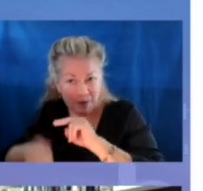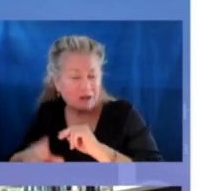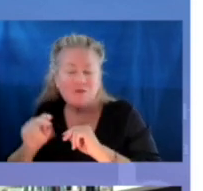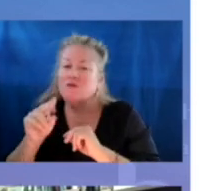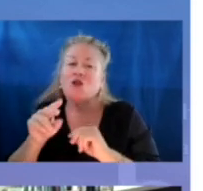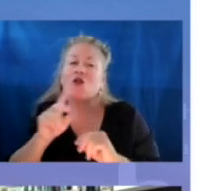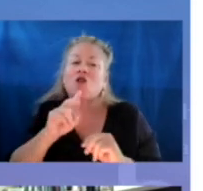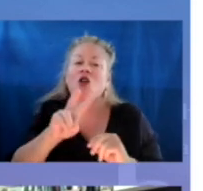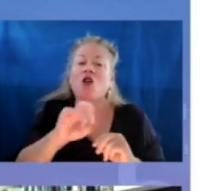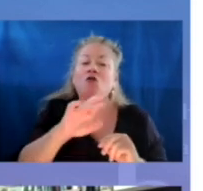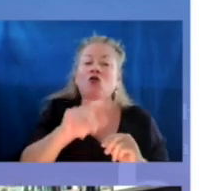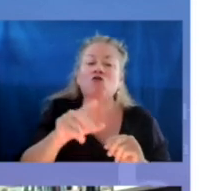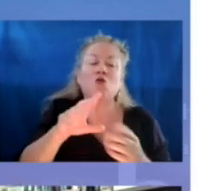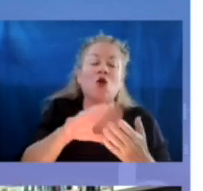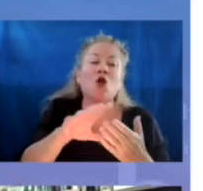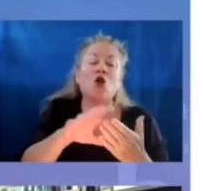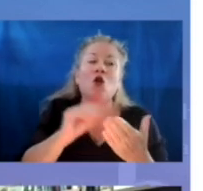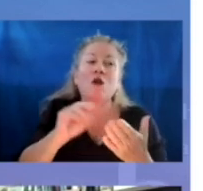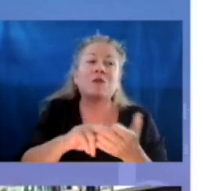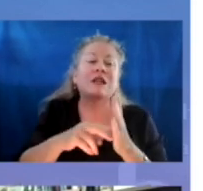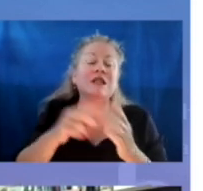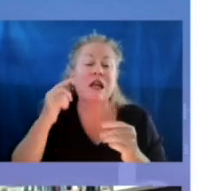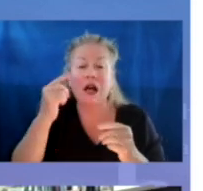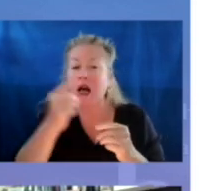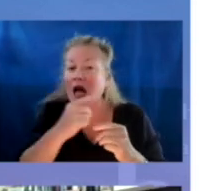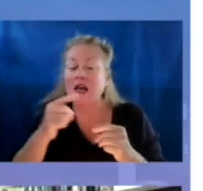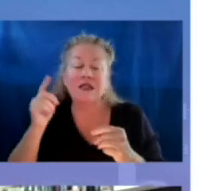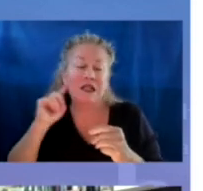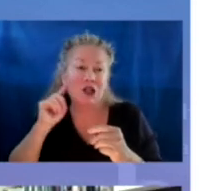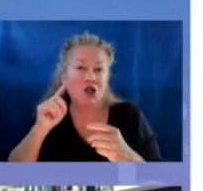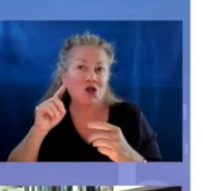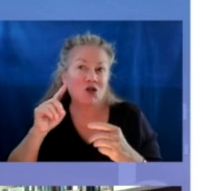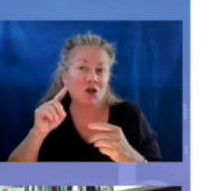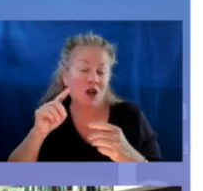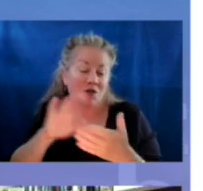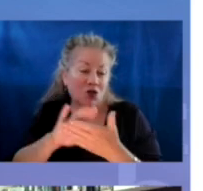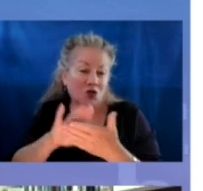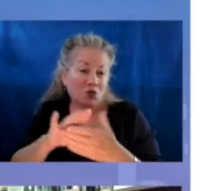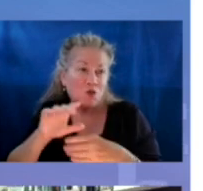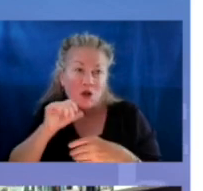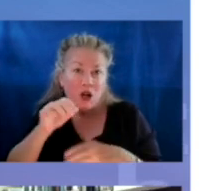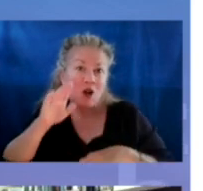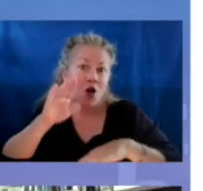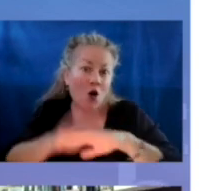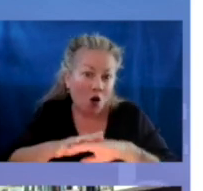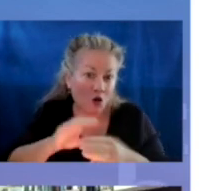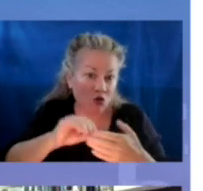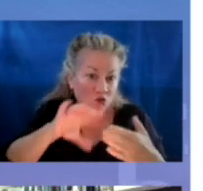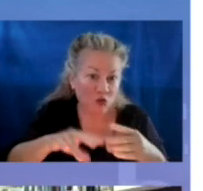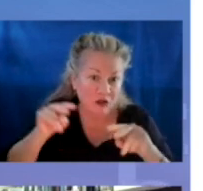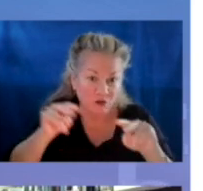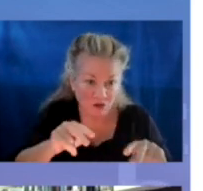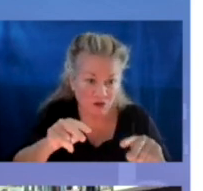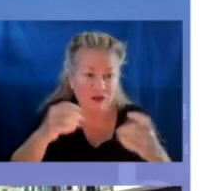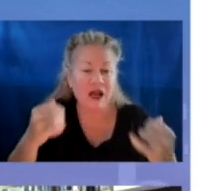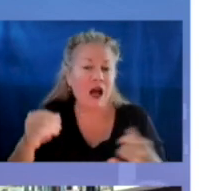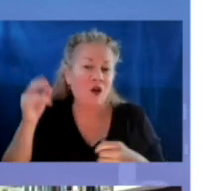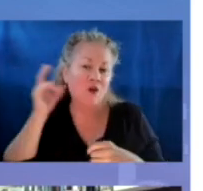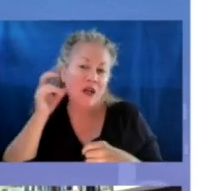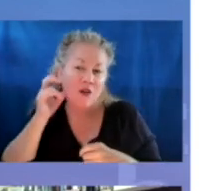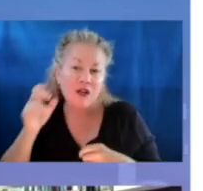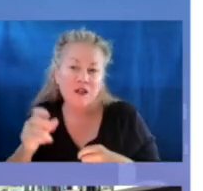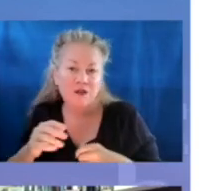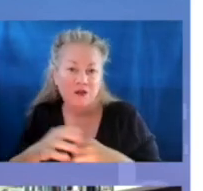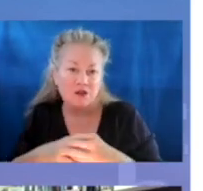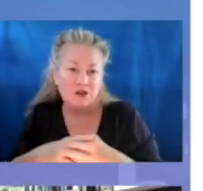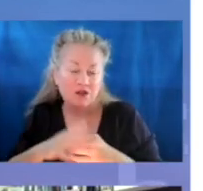virtual learning, the eyes and the ears of the school system weren't on these students. What we're hearing now, at this point in the